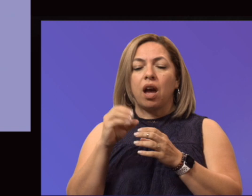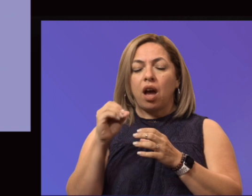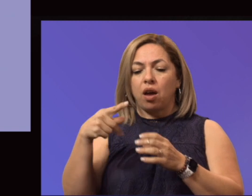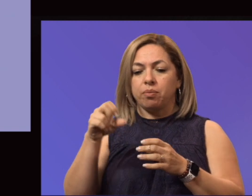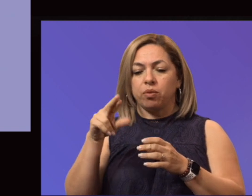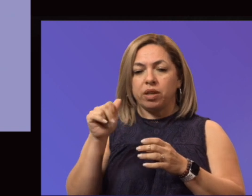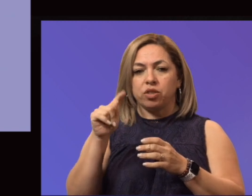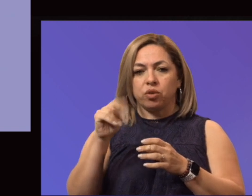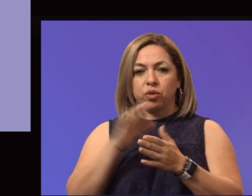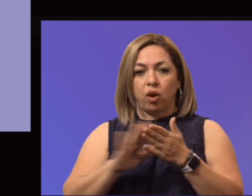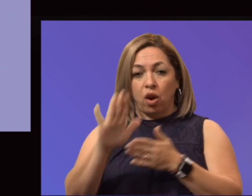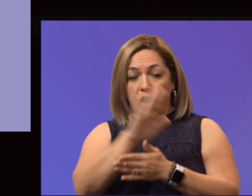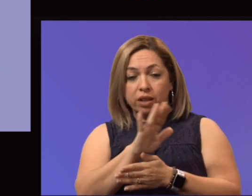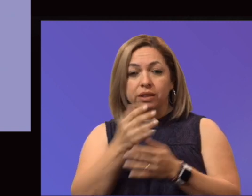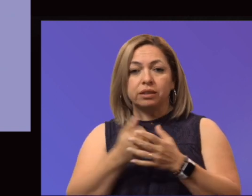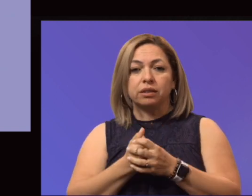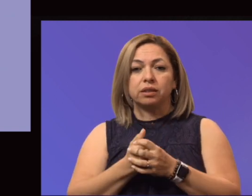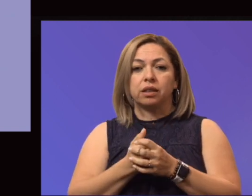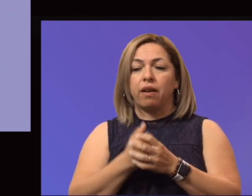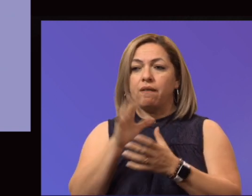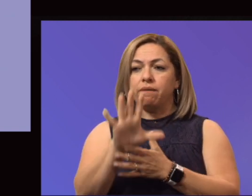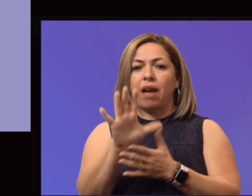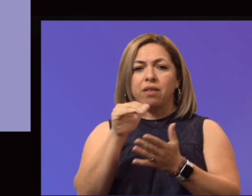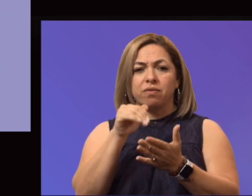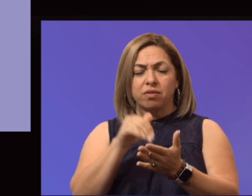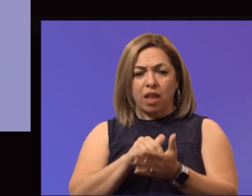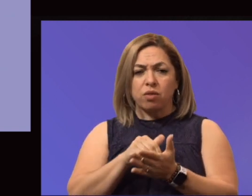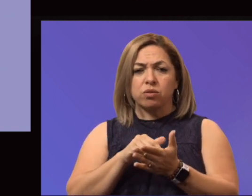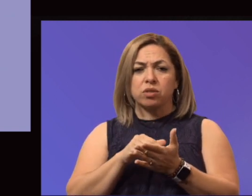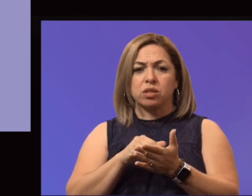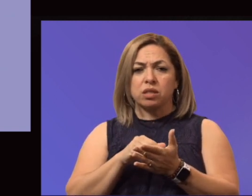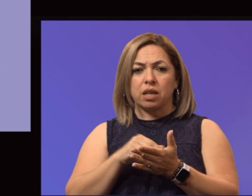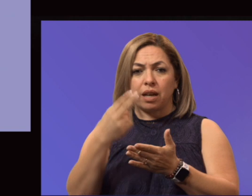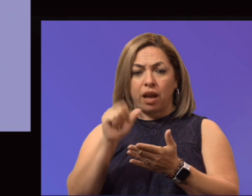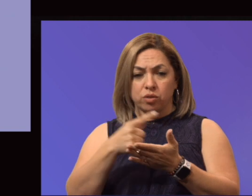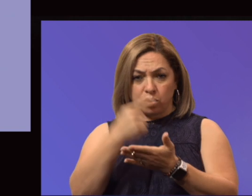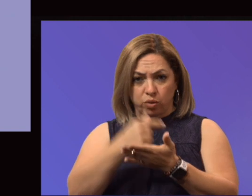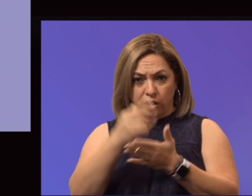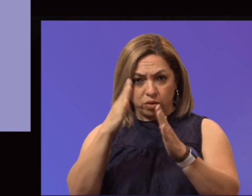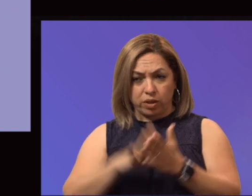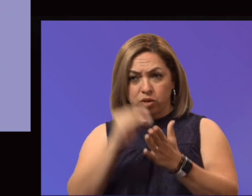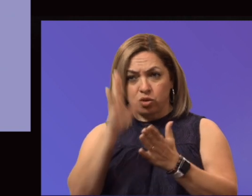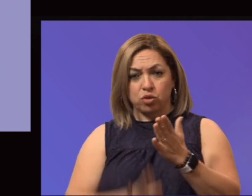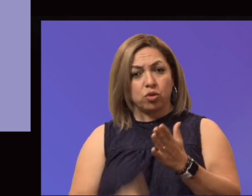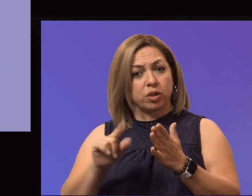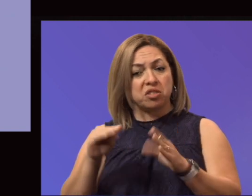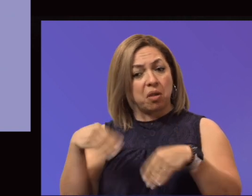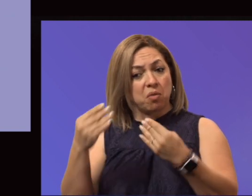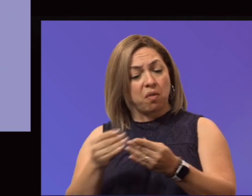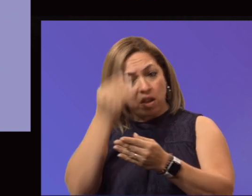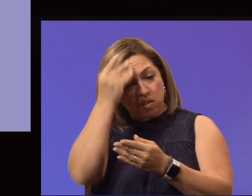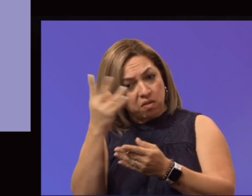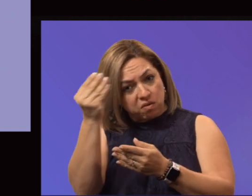Contacted over 5,000 high school graduates with registration and ARPA grant information to make sure that our students have